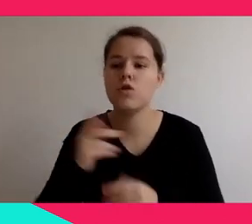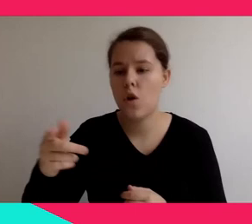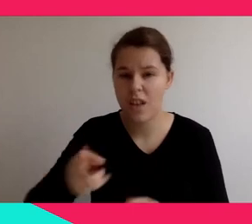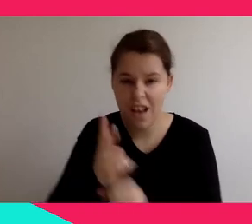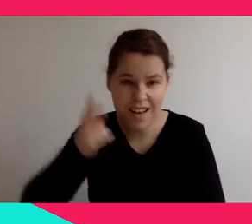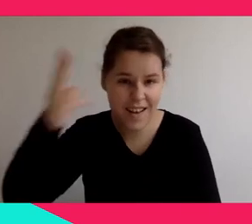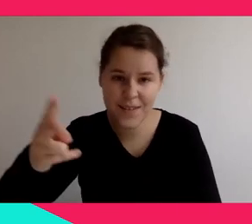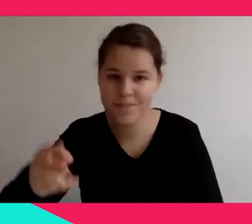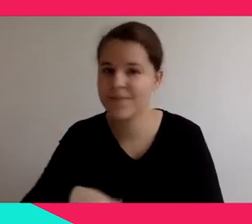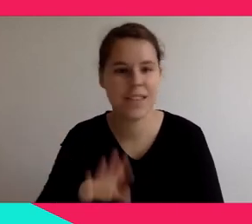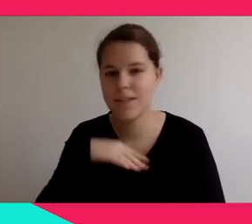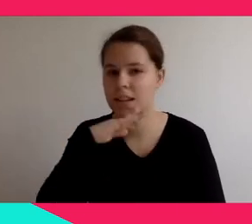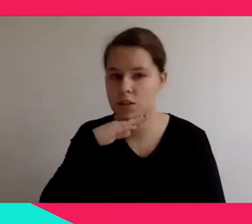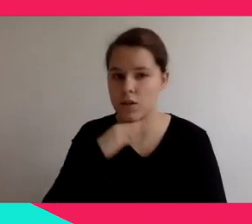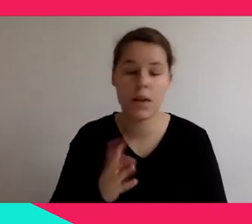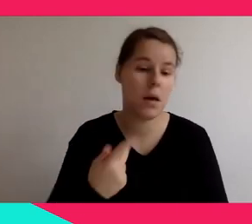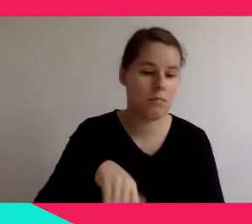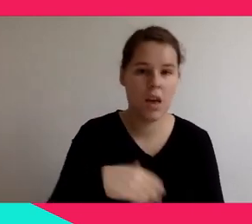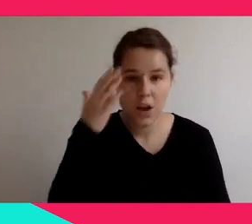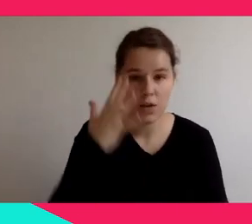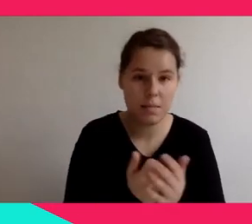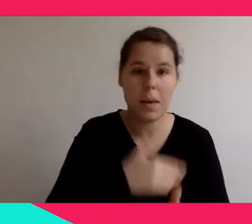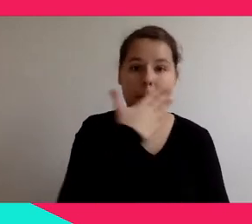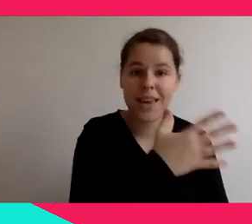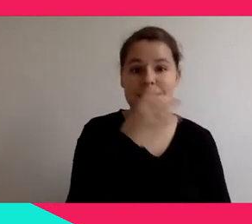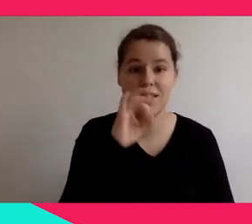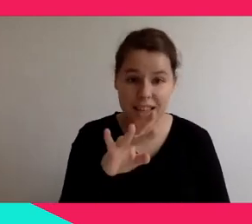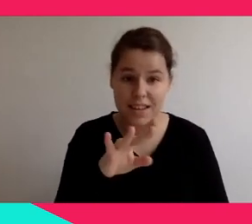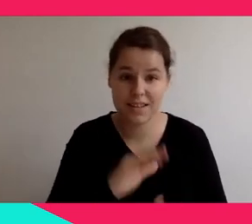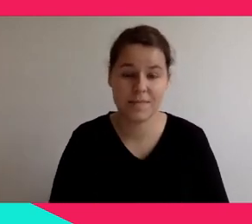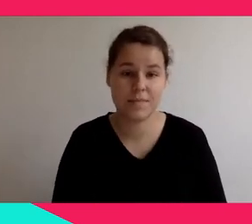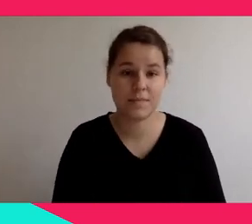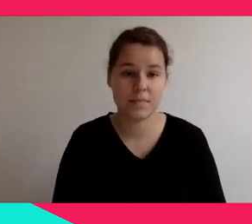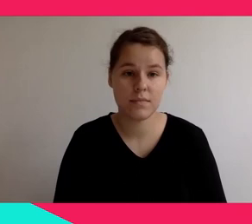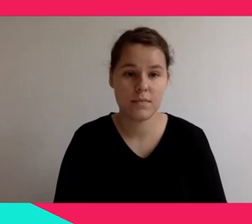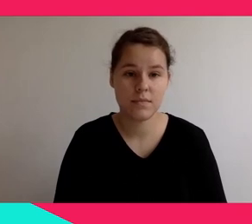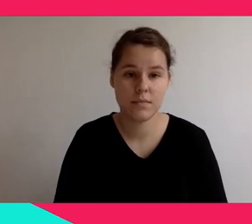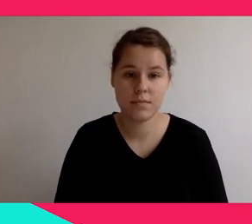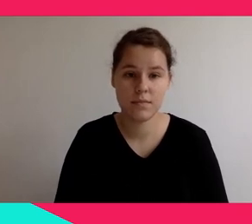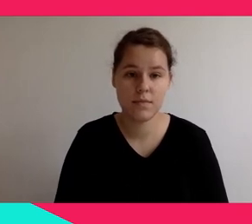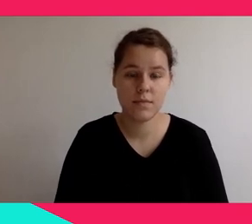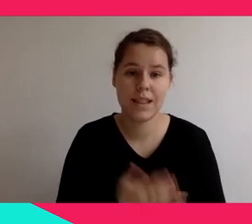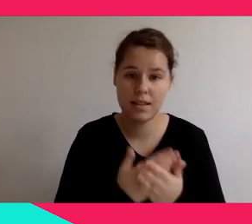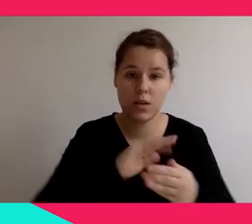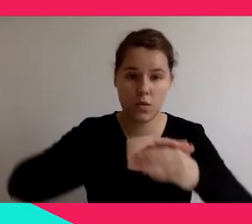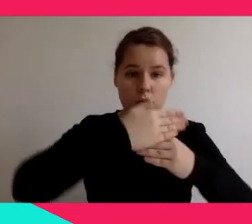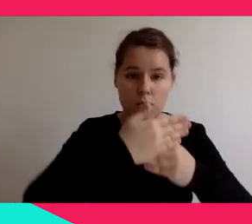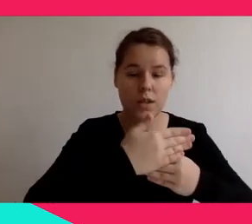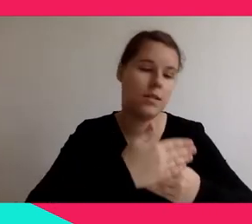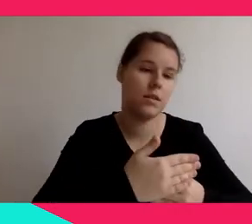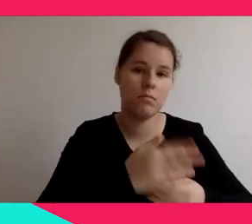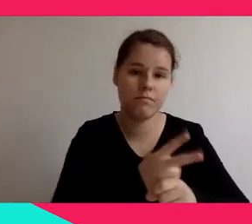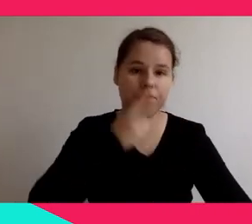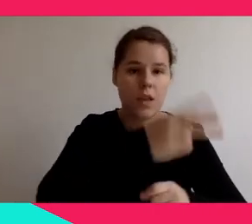So you have big computers doing all their parts and streaming the,